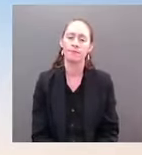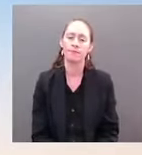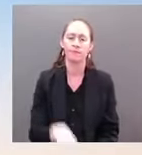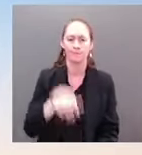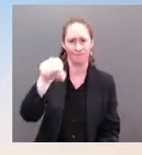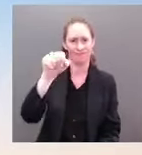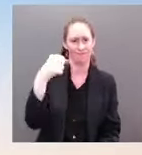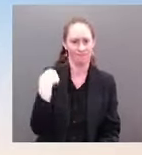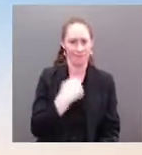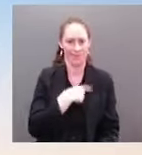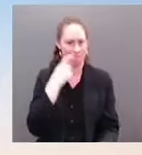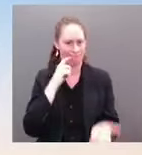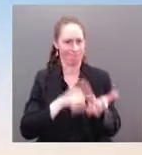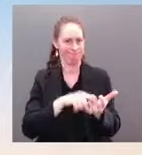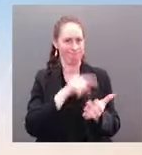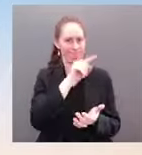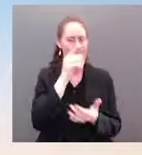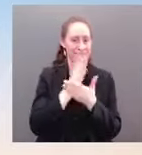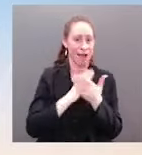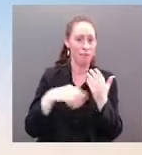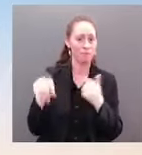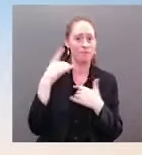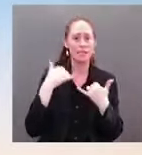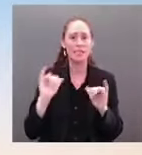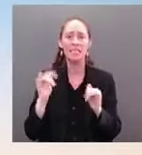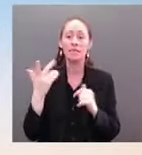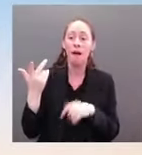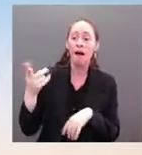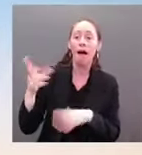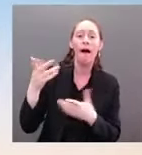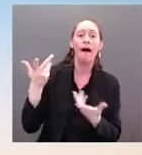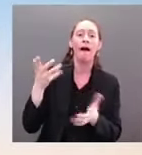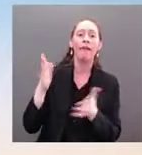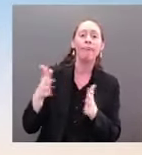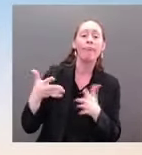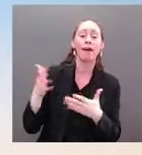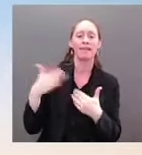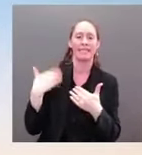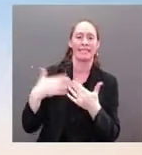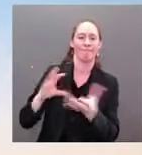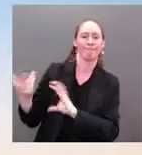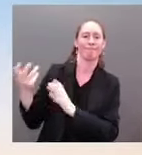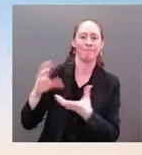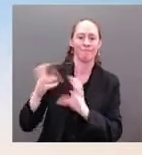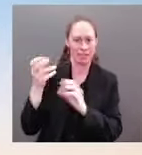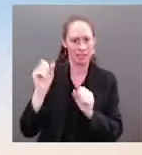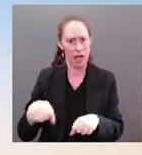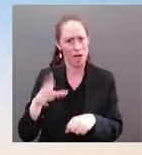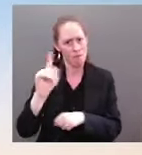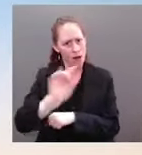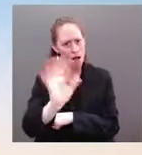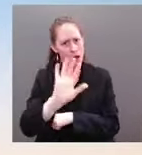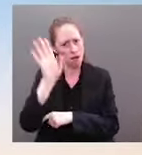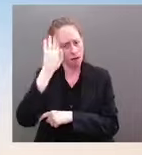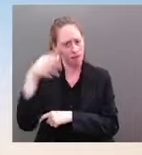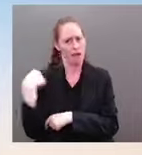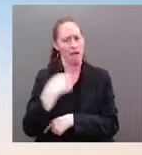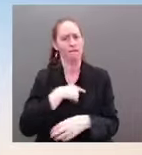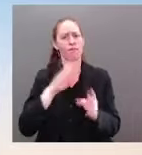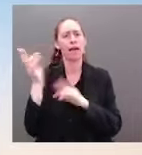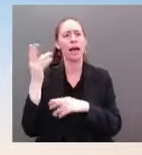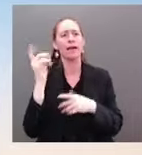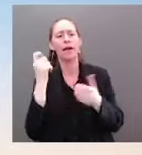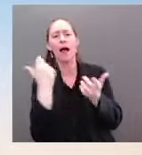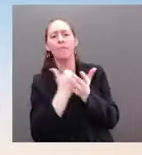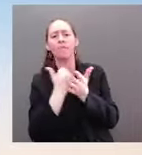are patches. This is deeply troubling. So we're urging today companies to take the steps within your control,